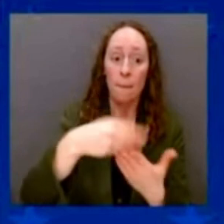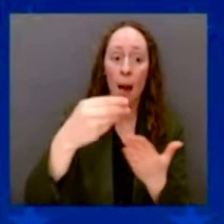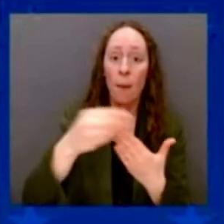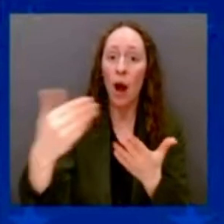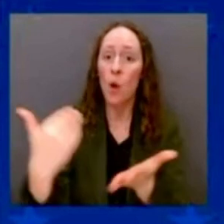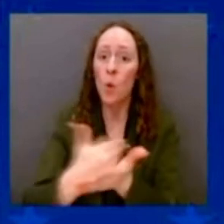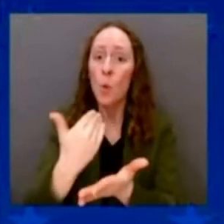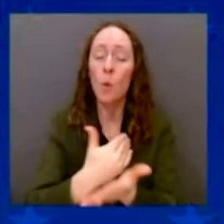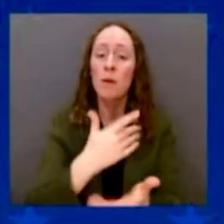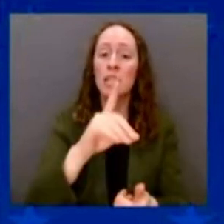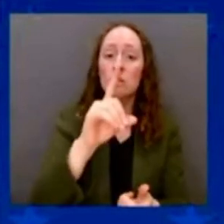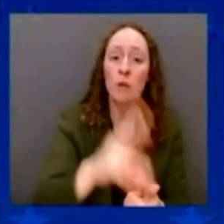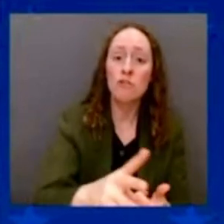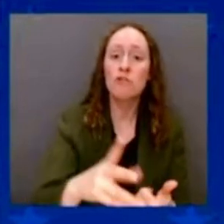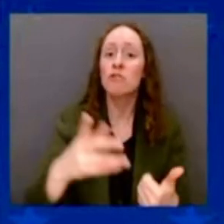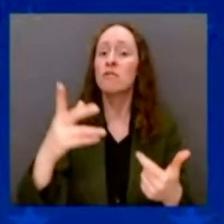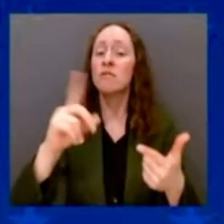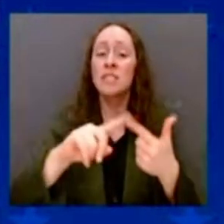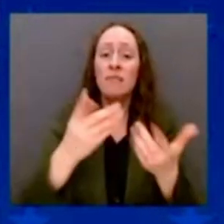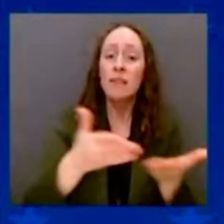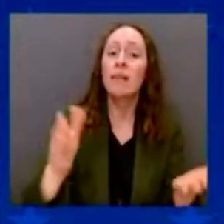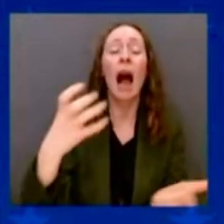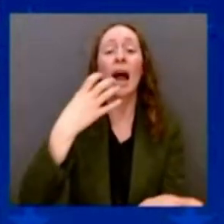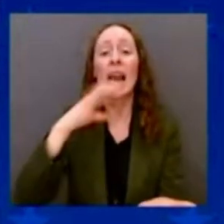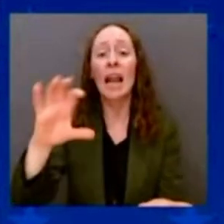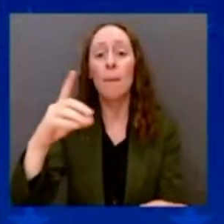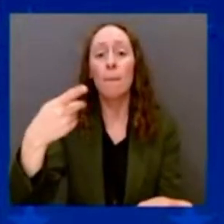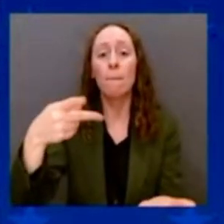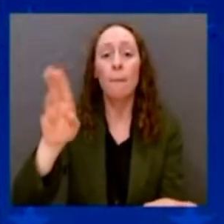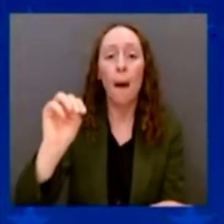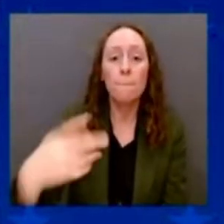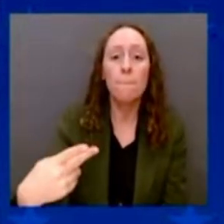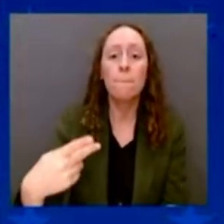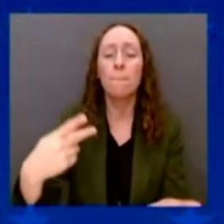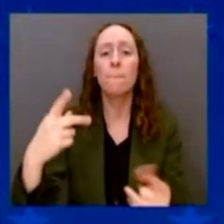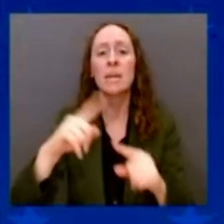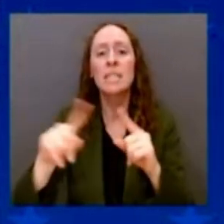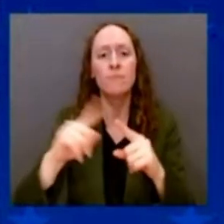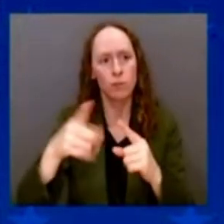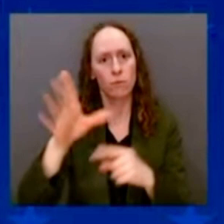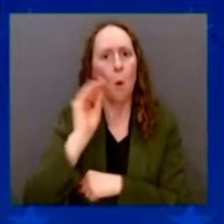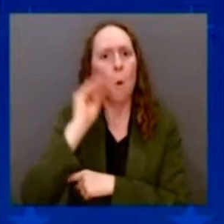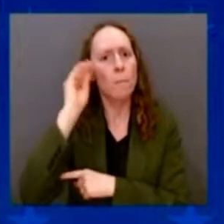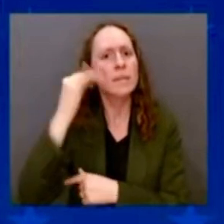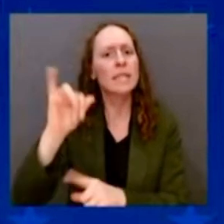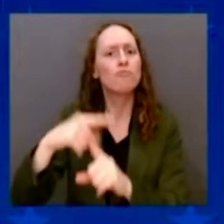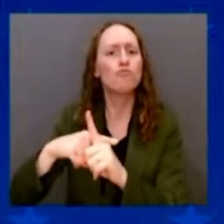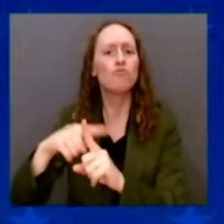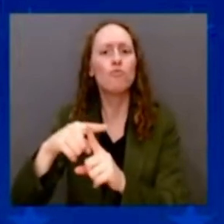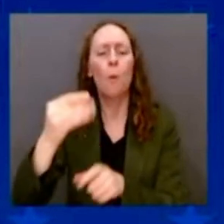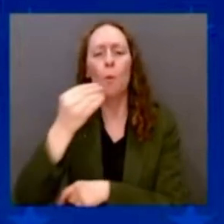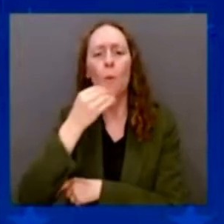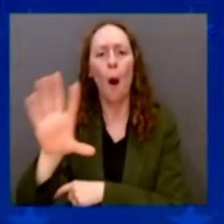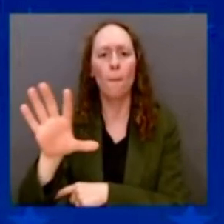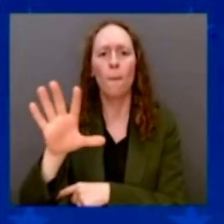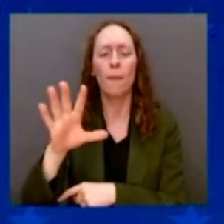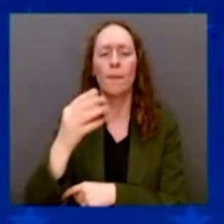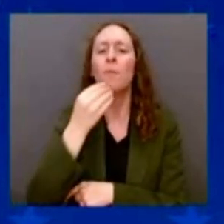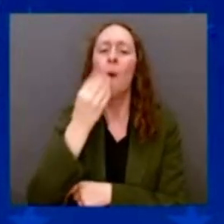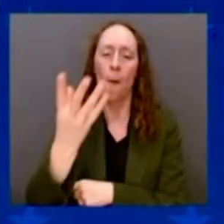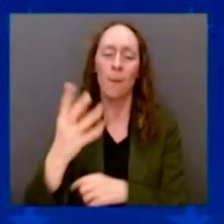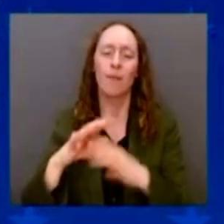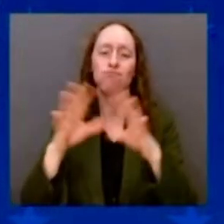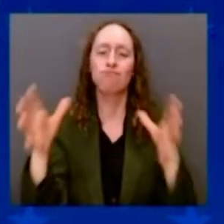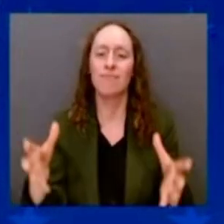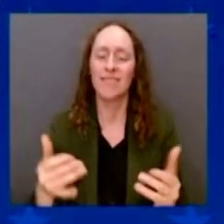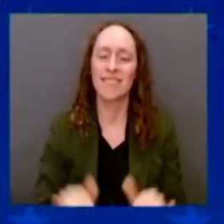They could heat the whole damn house. No, I'm serious. Not a joke. Well, if you need a heater and you need to buy one of those heat pumps, you